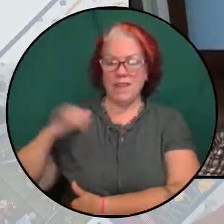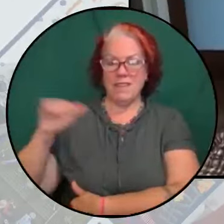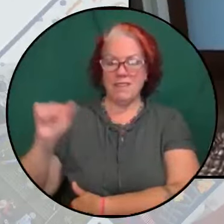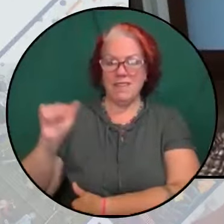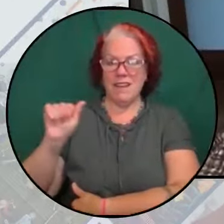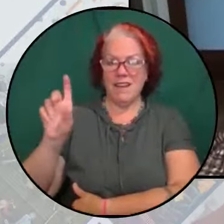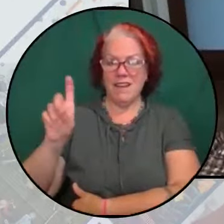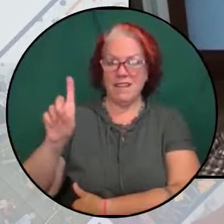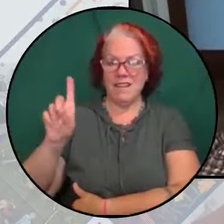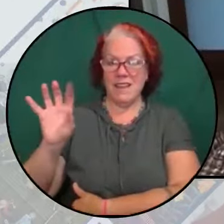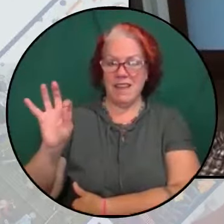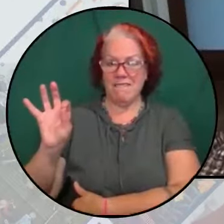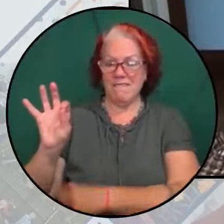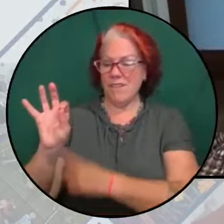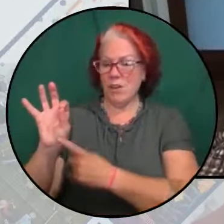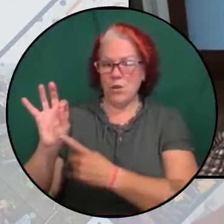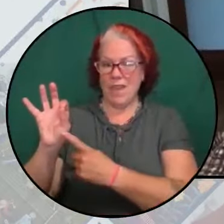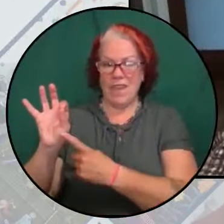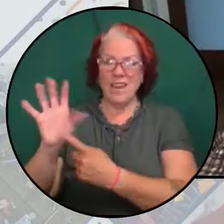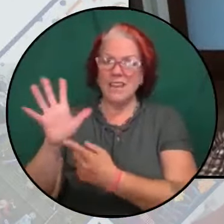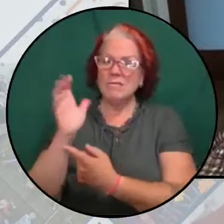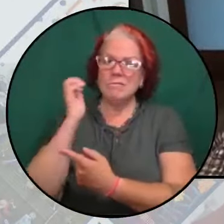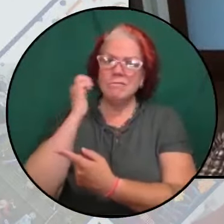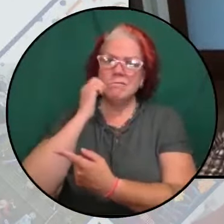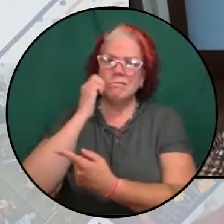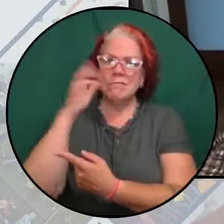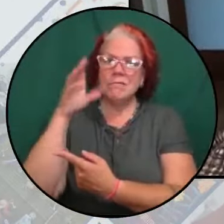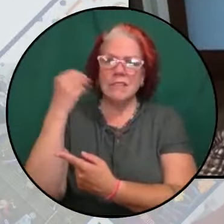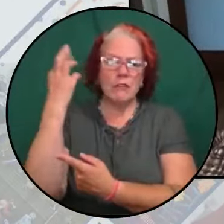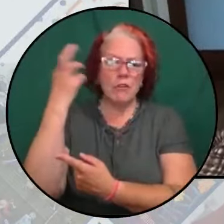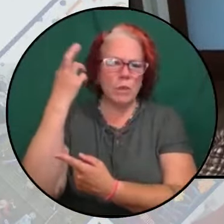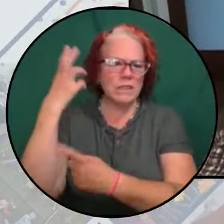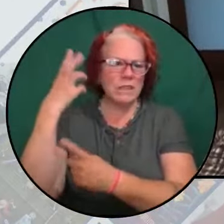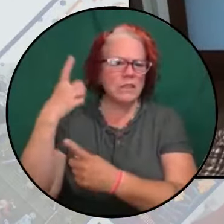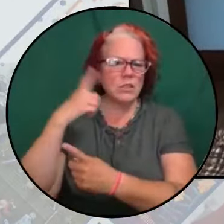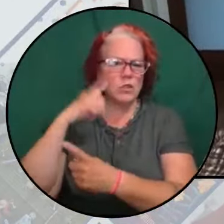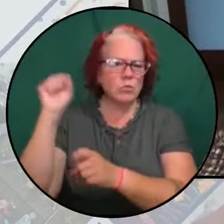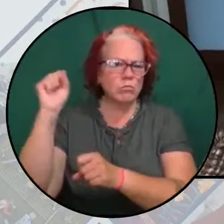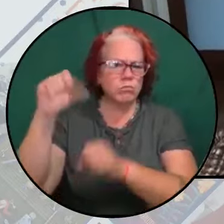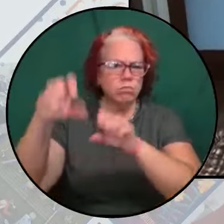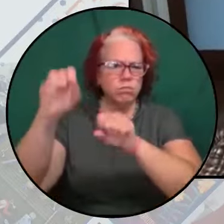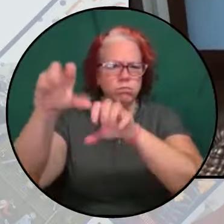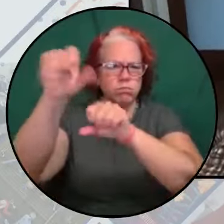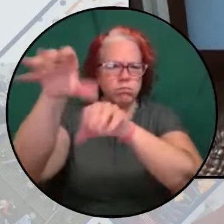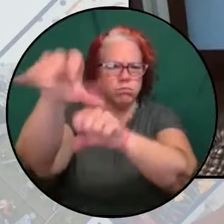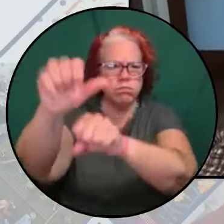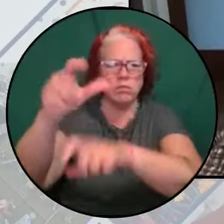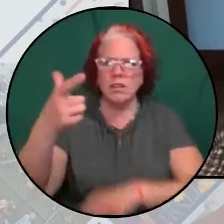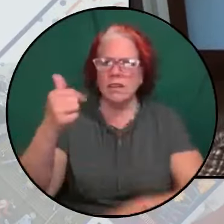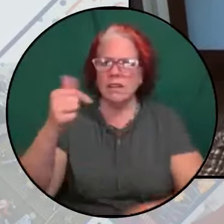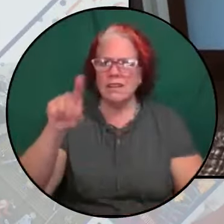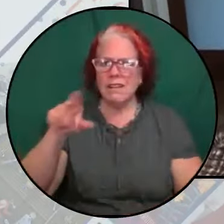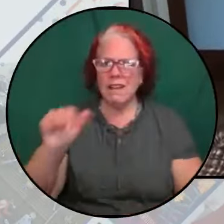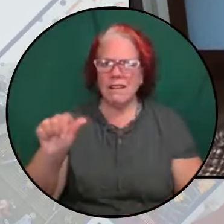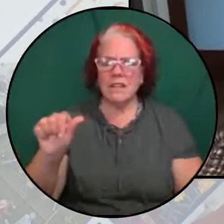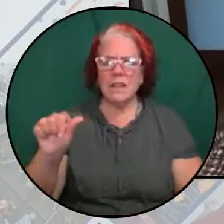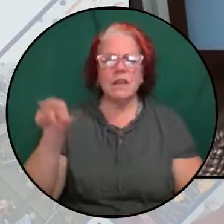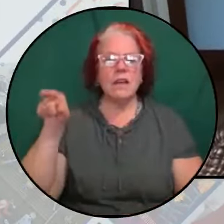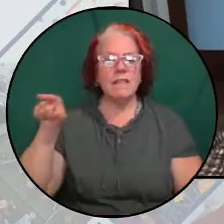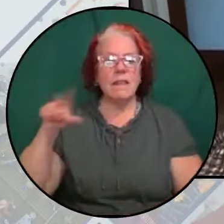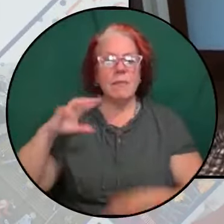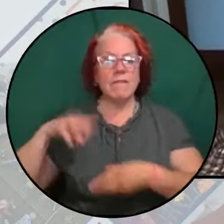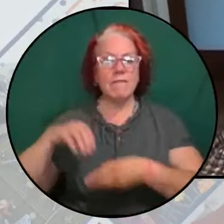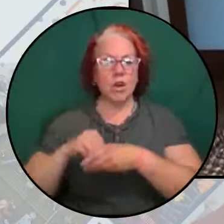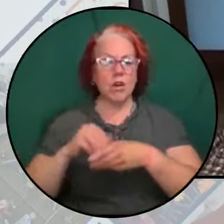justifying daily strikes on civilians in Gaza, has been involved in the training of U.S. police